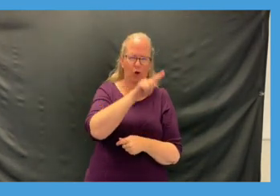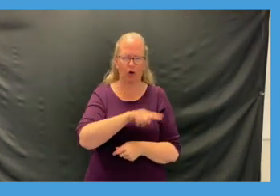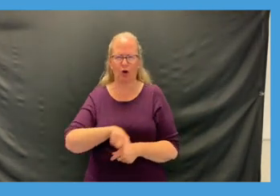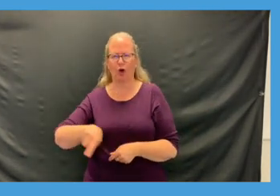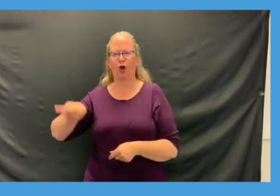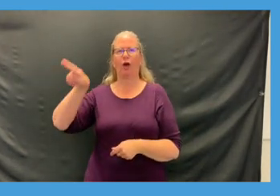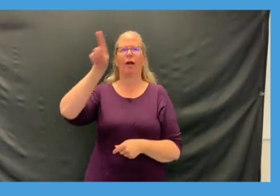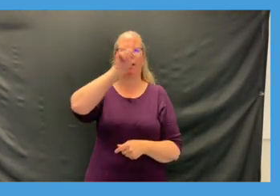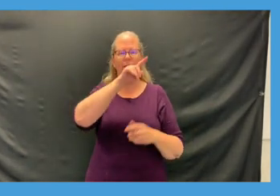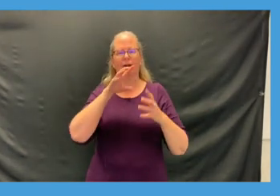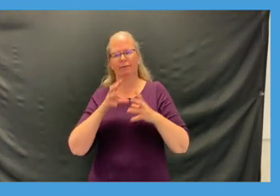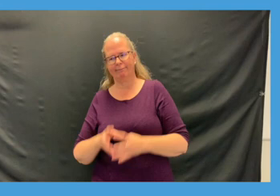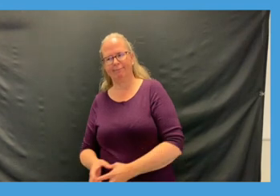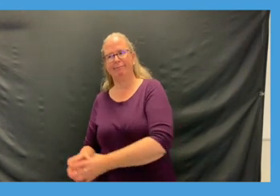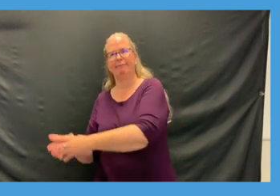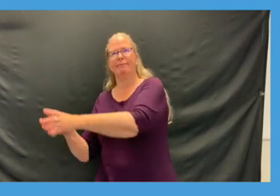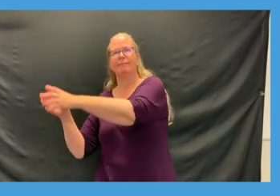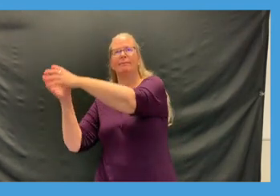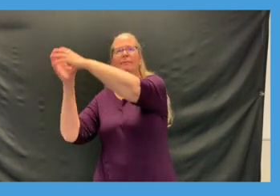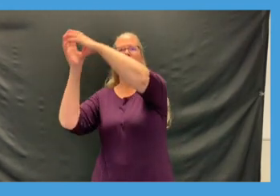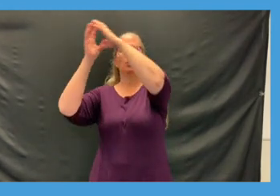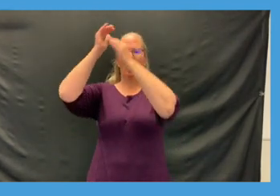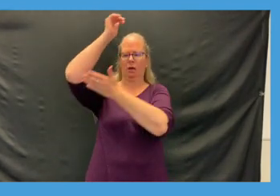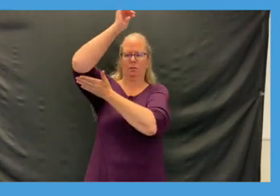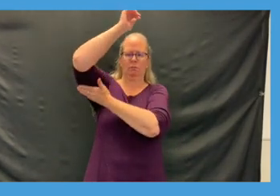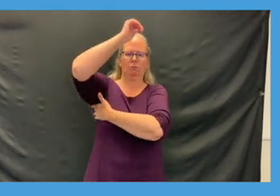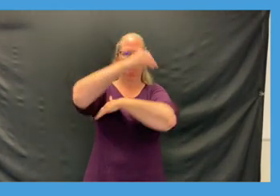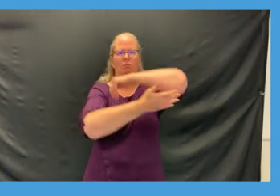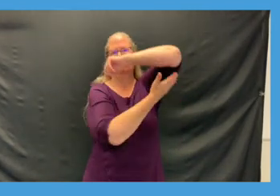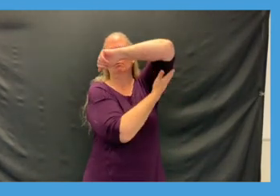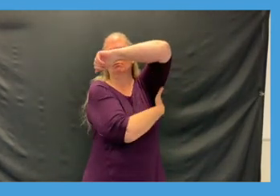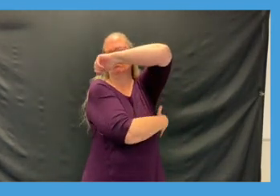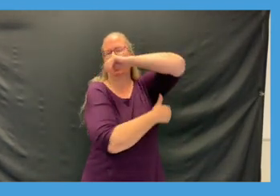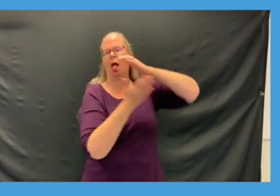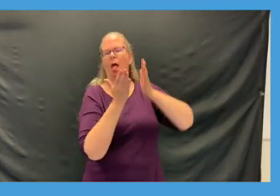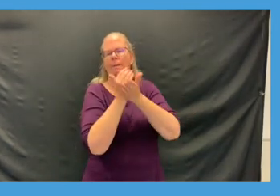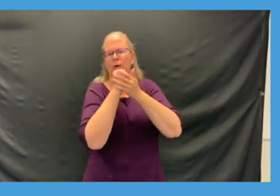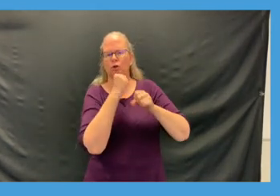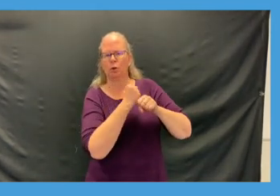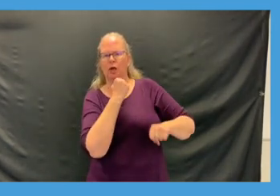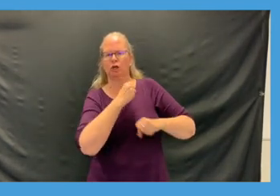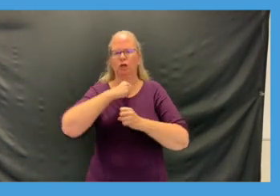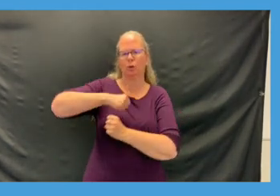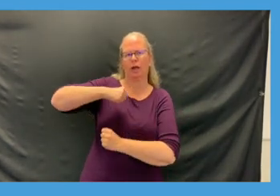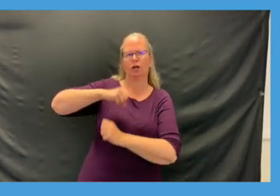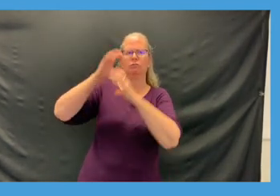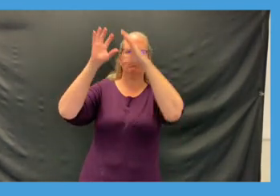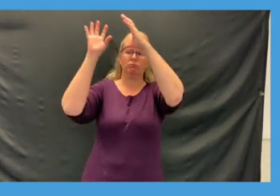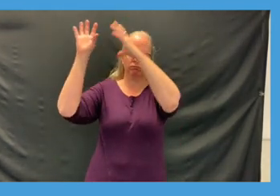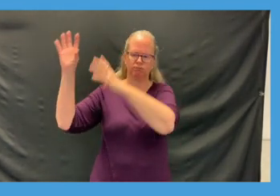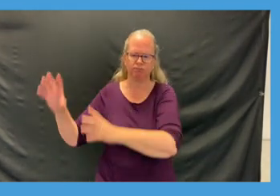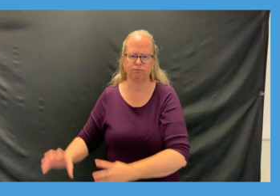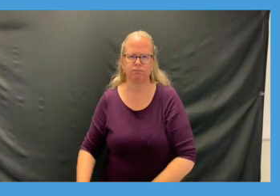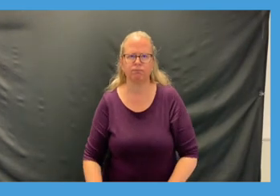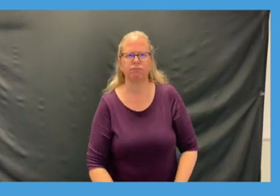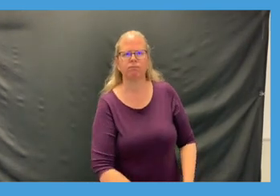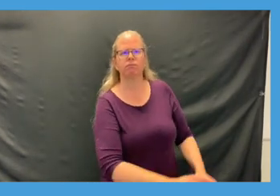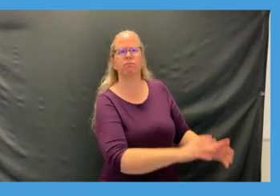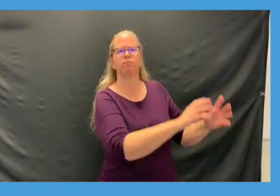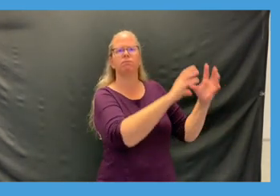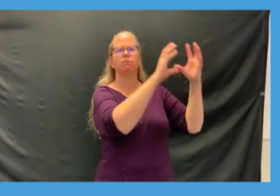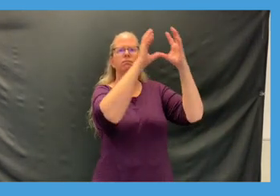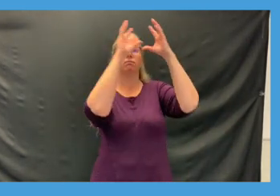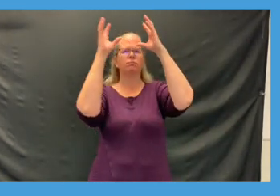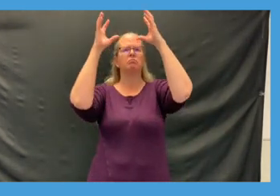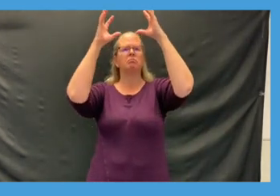around and give a nice big stretch back up and around the other way and a nice